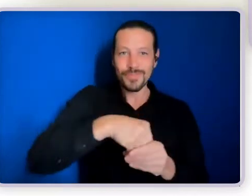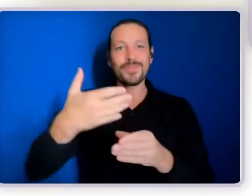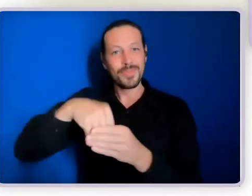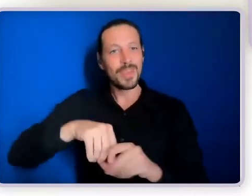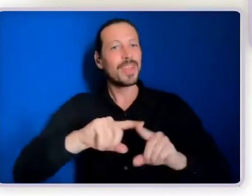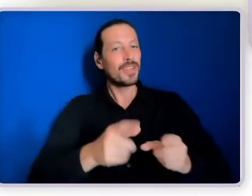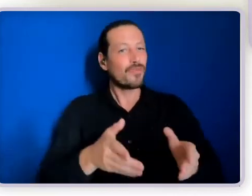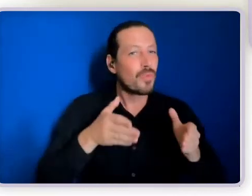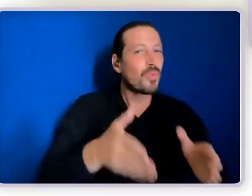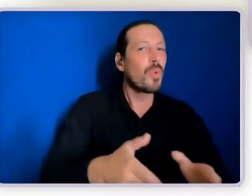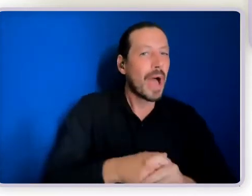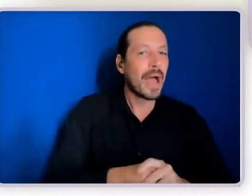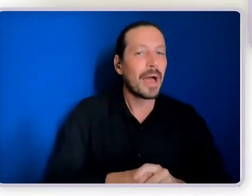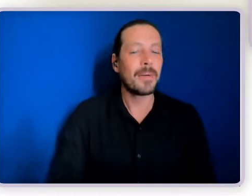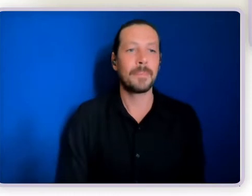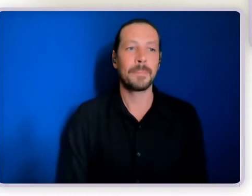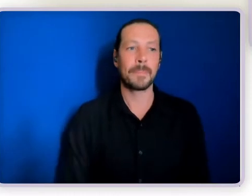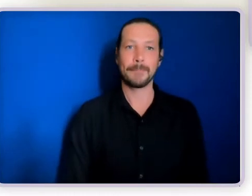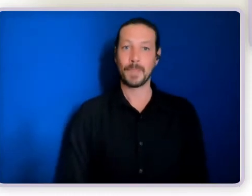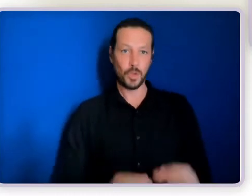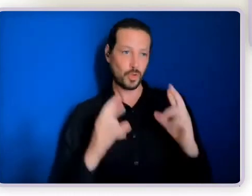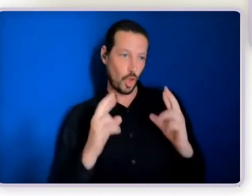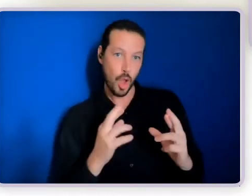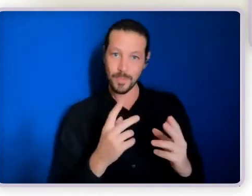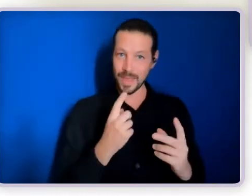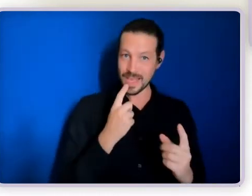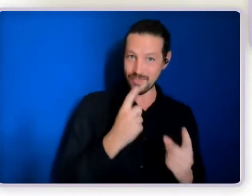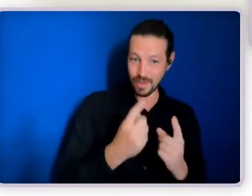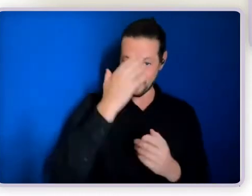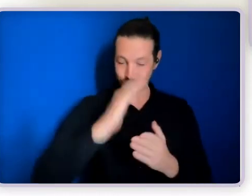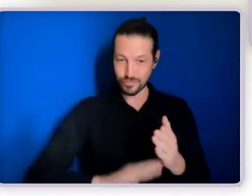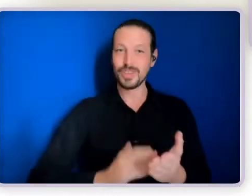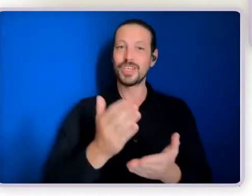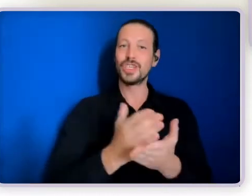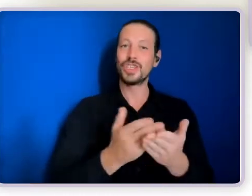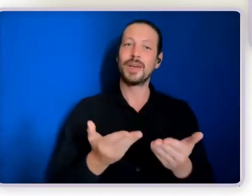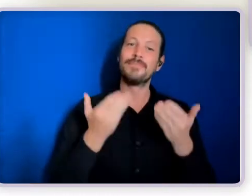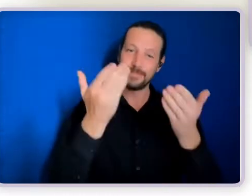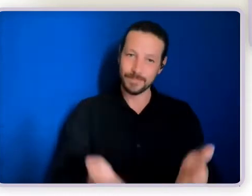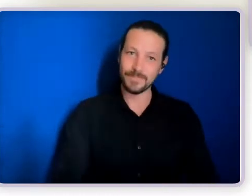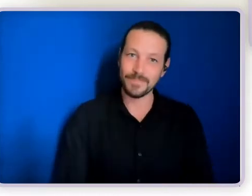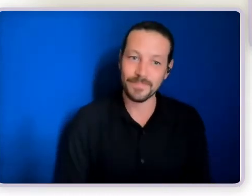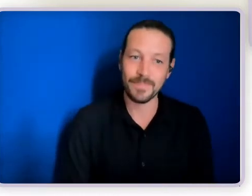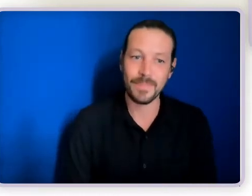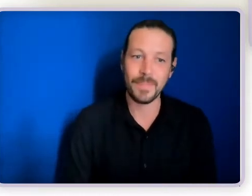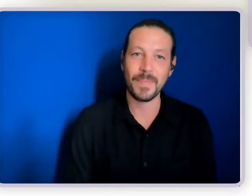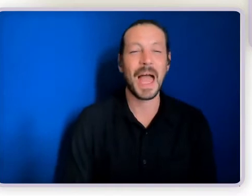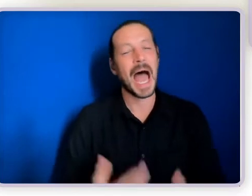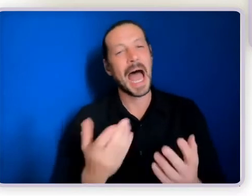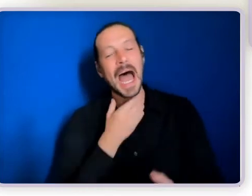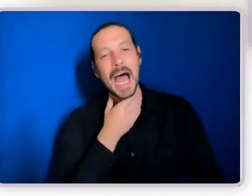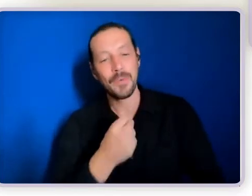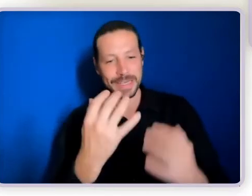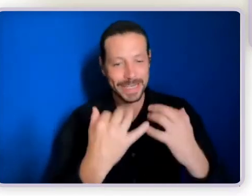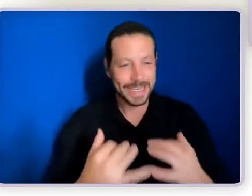Circles. So I hope I can share some of that with you today. It would be lovely to have you all in person, as